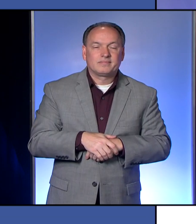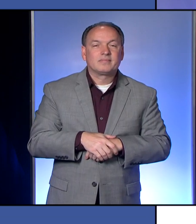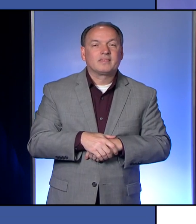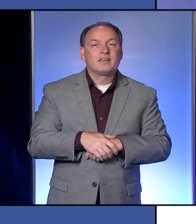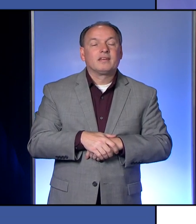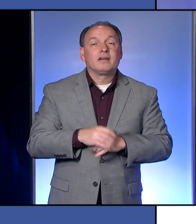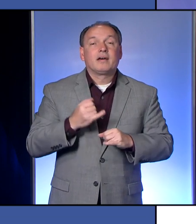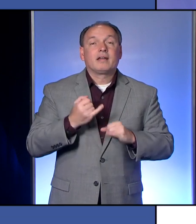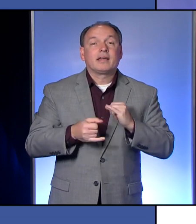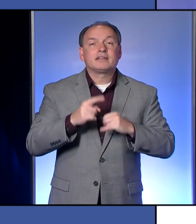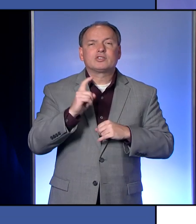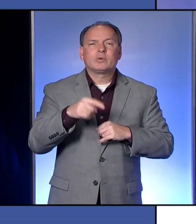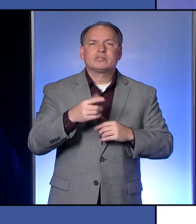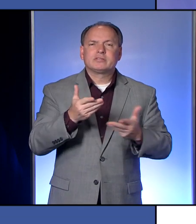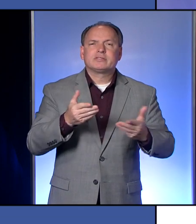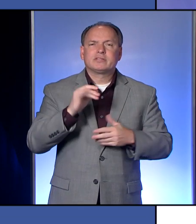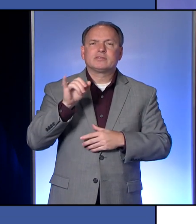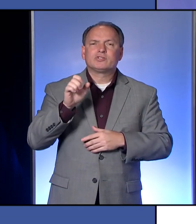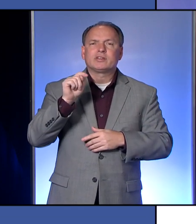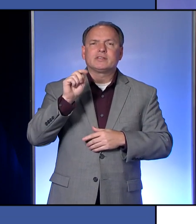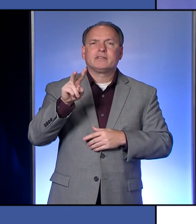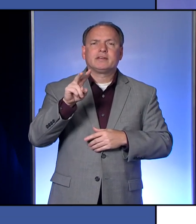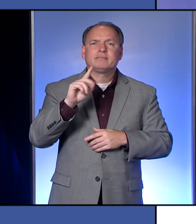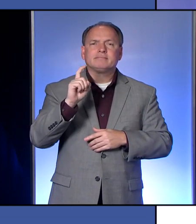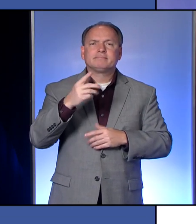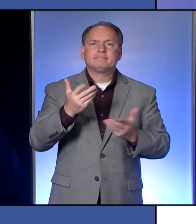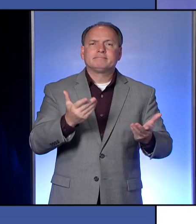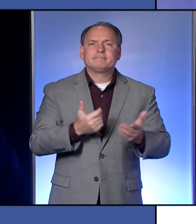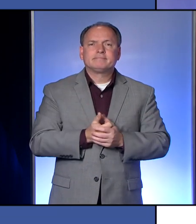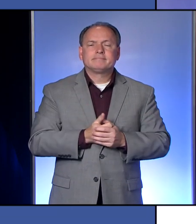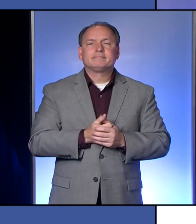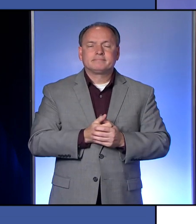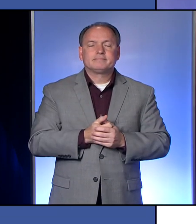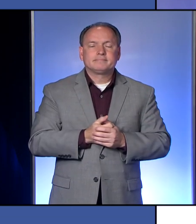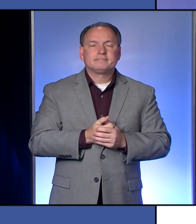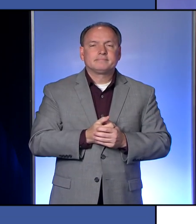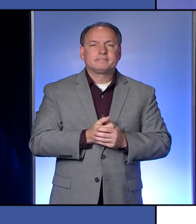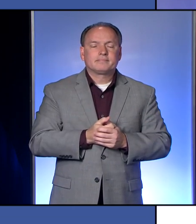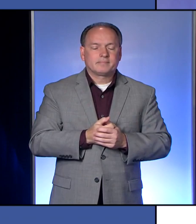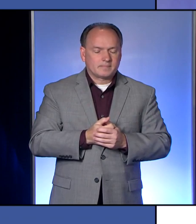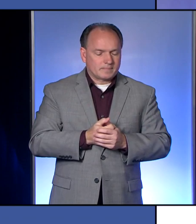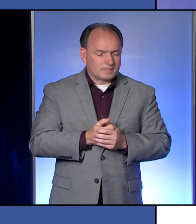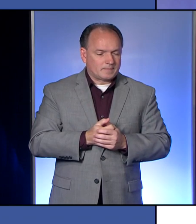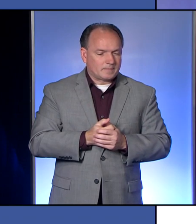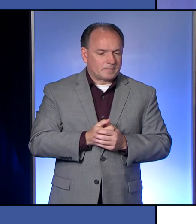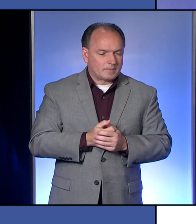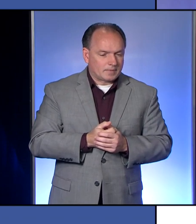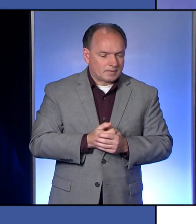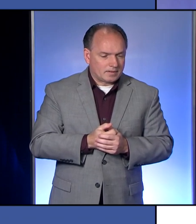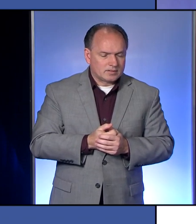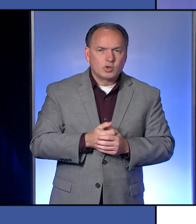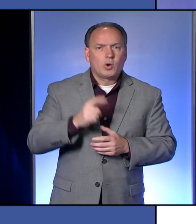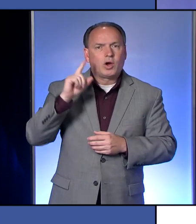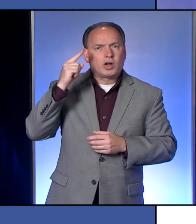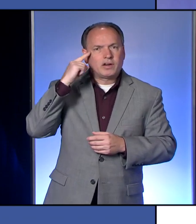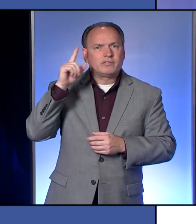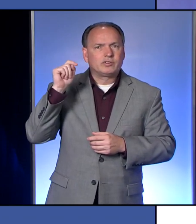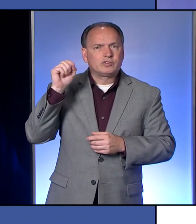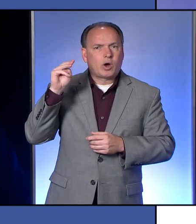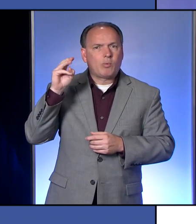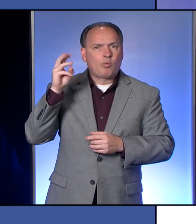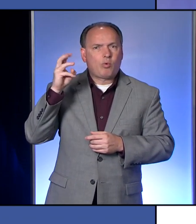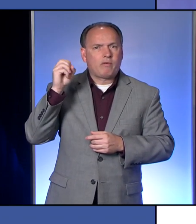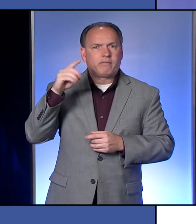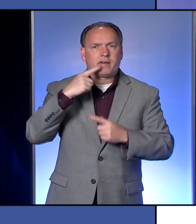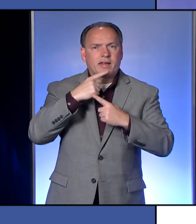And last questions here, Jet TV, Samir? Yep. Hi, Kathy. So Governor Tom Wolf announced